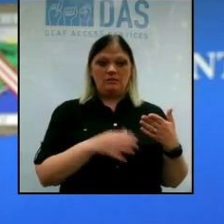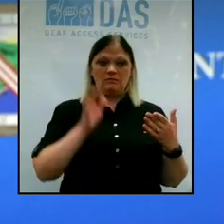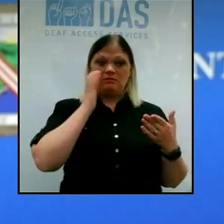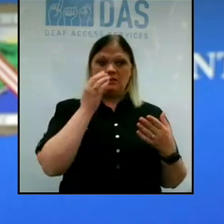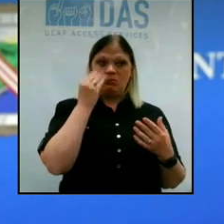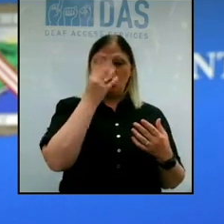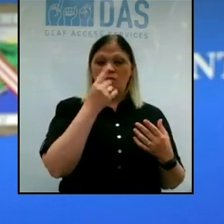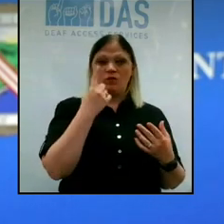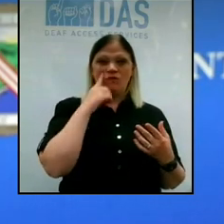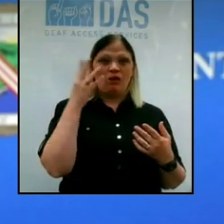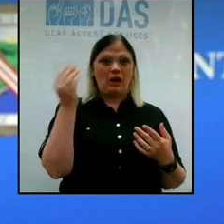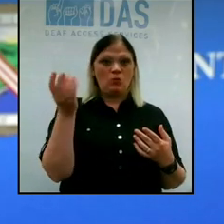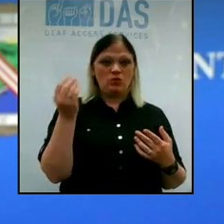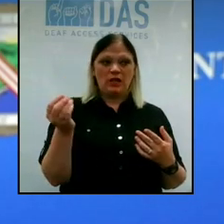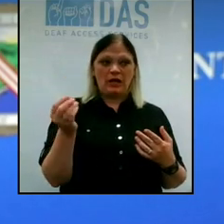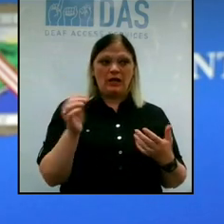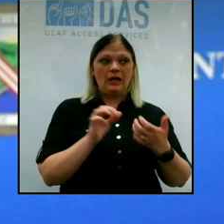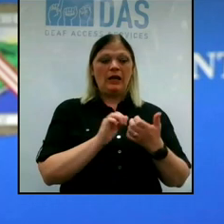to be outside.